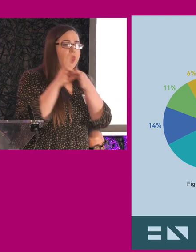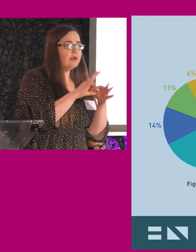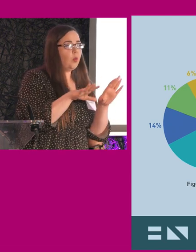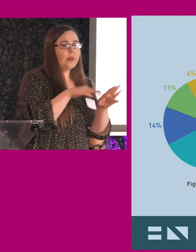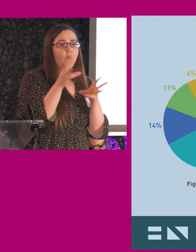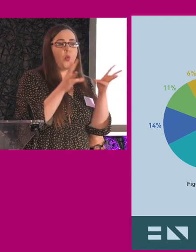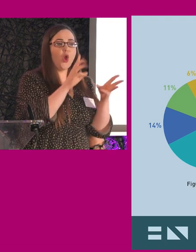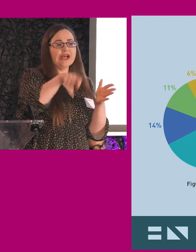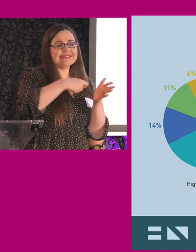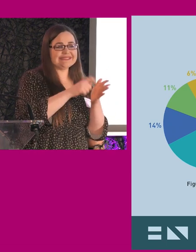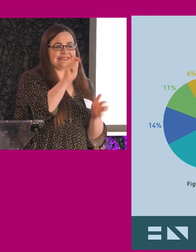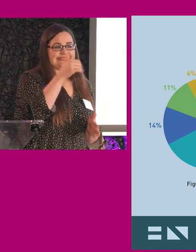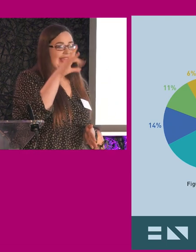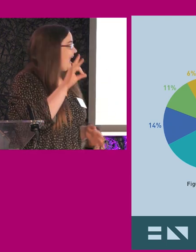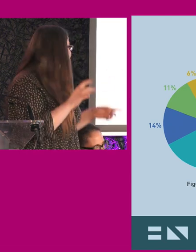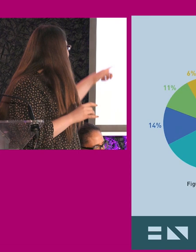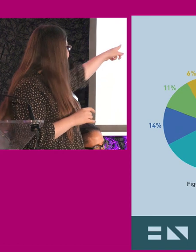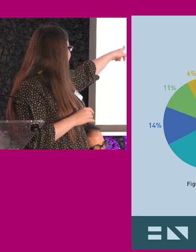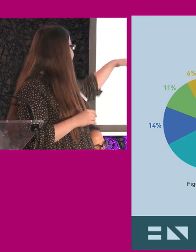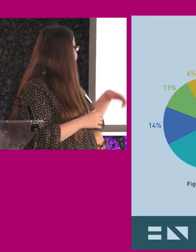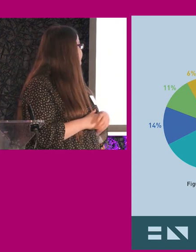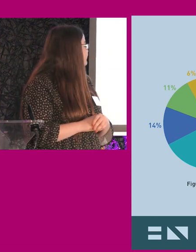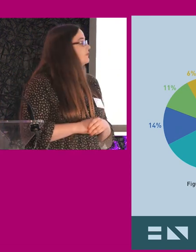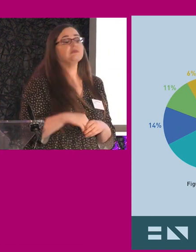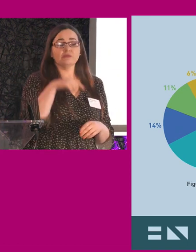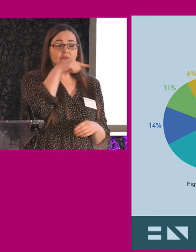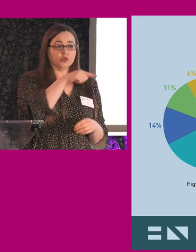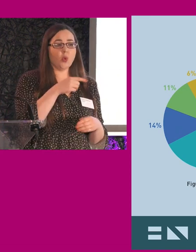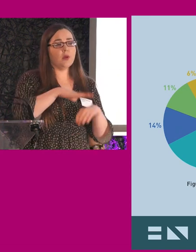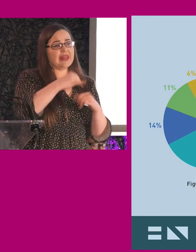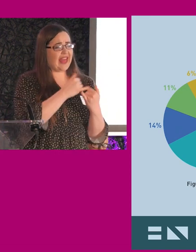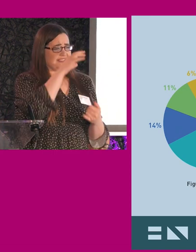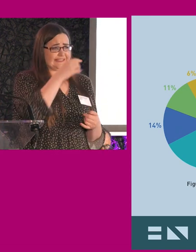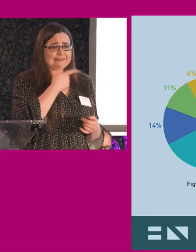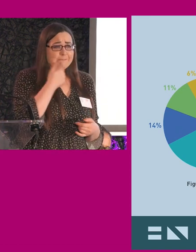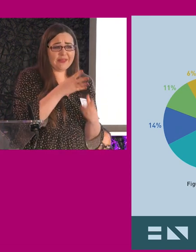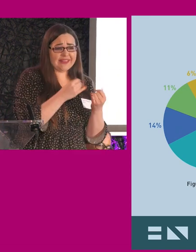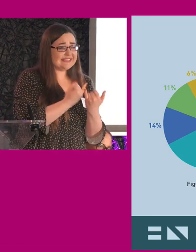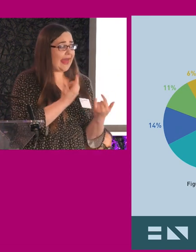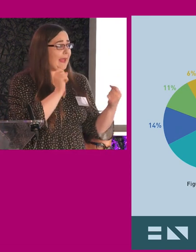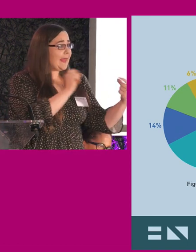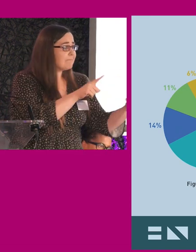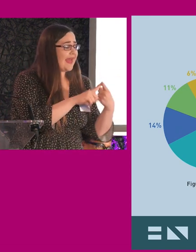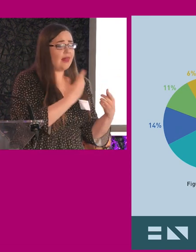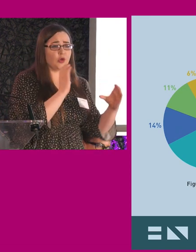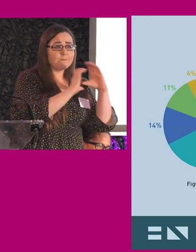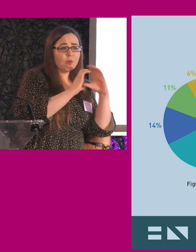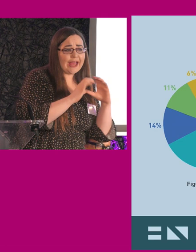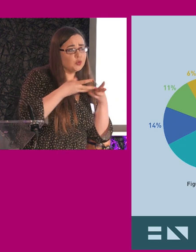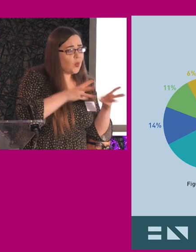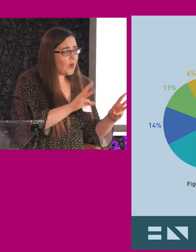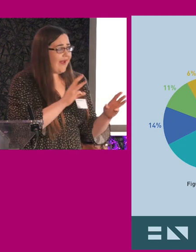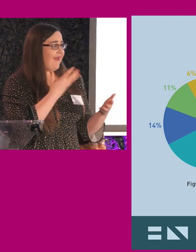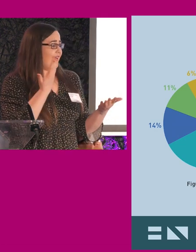any financial cost linked to work tasks and workplace accommodations. So, simple things like